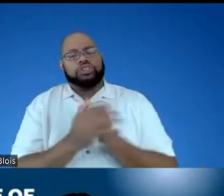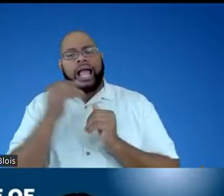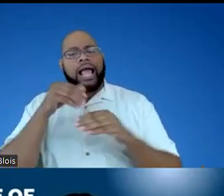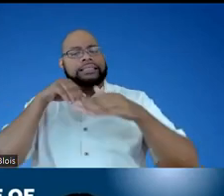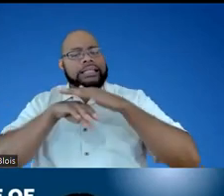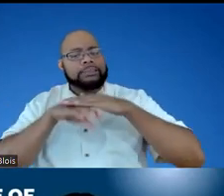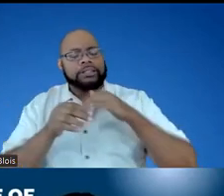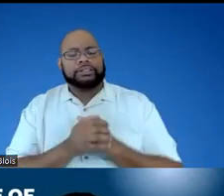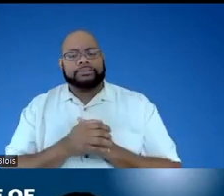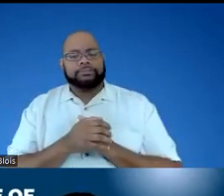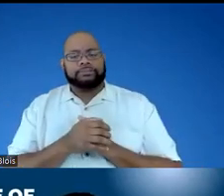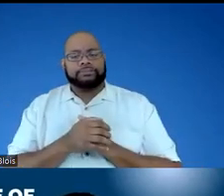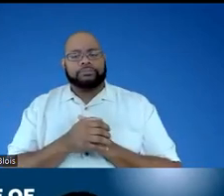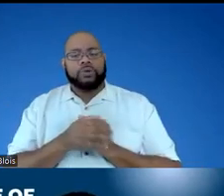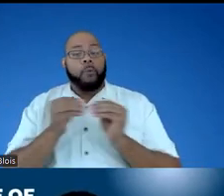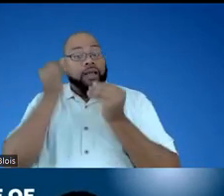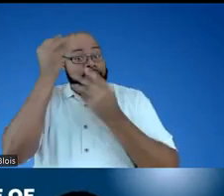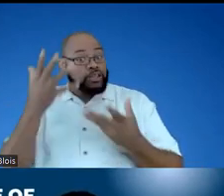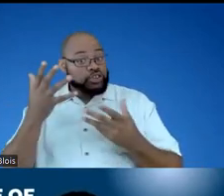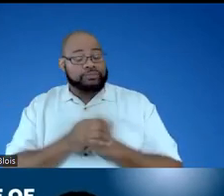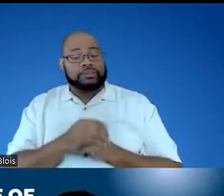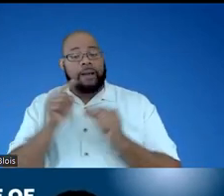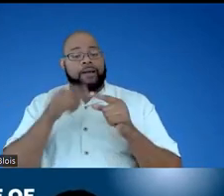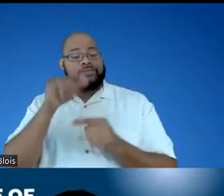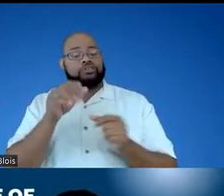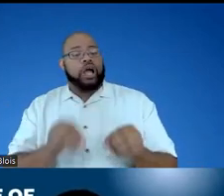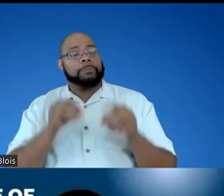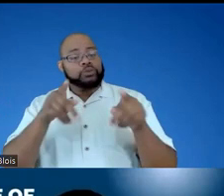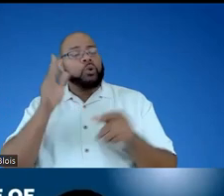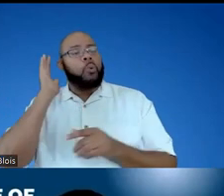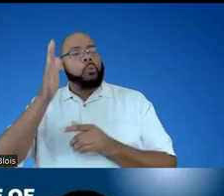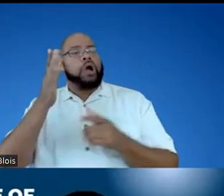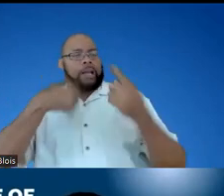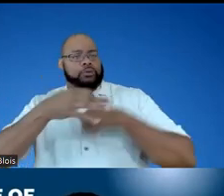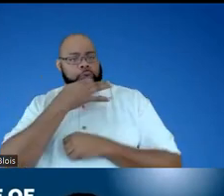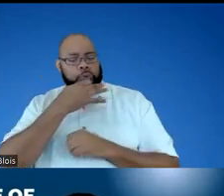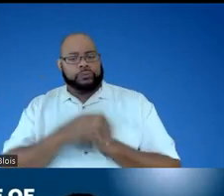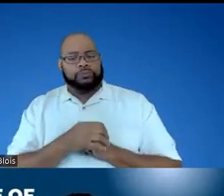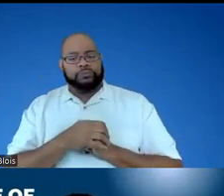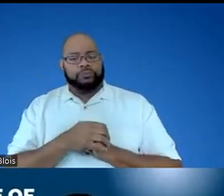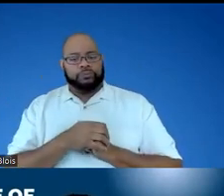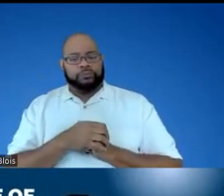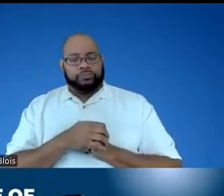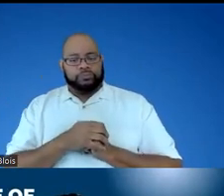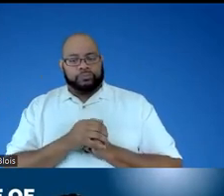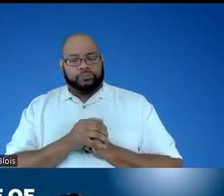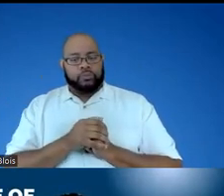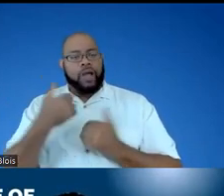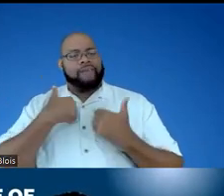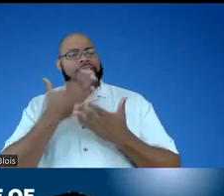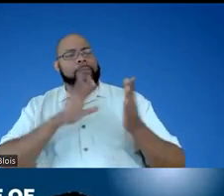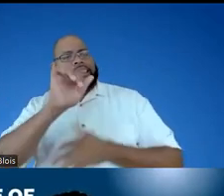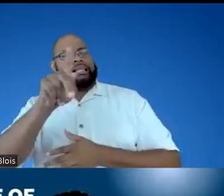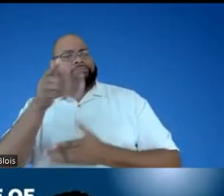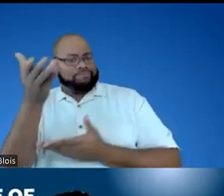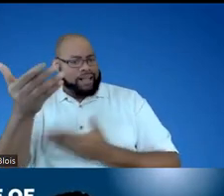accessibility. More information about those opportunities will be forthcoming. We have some links